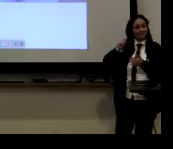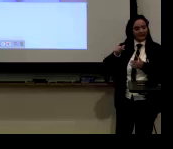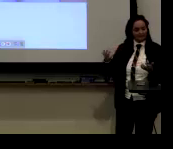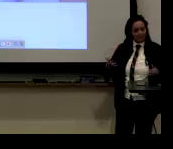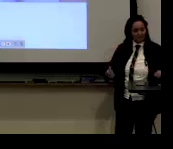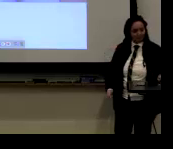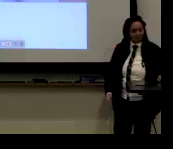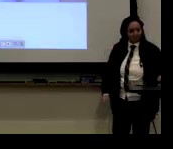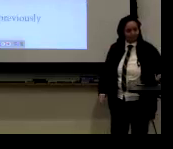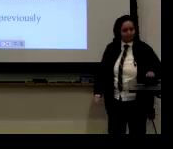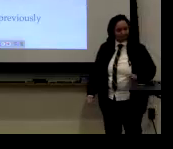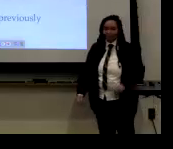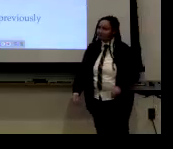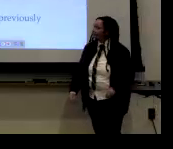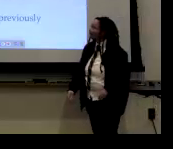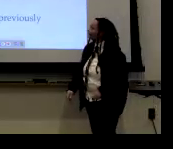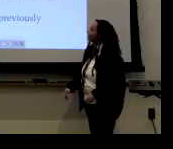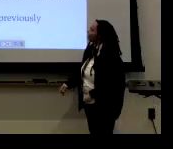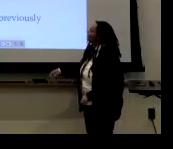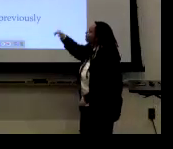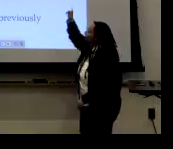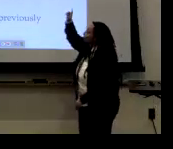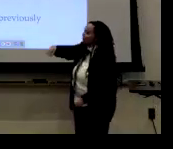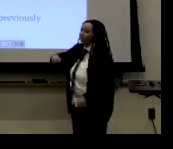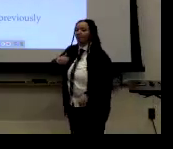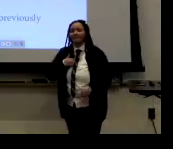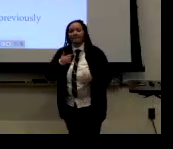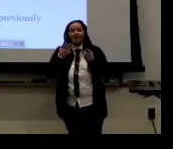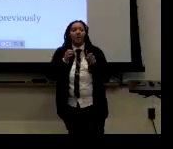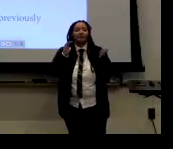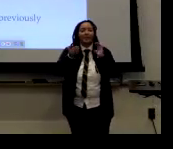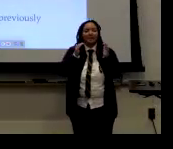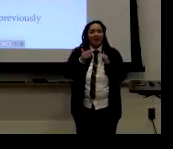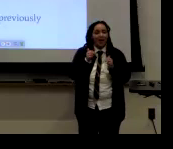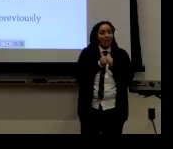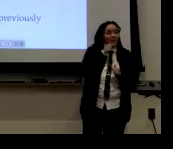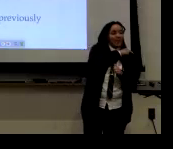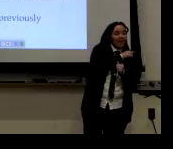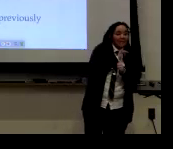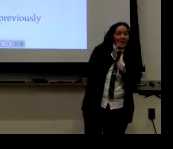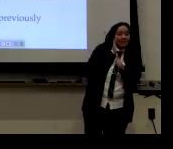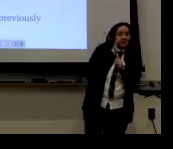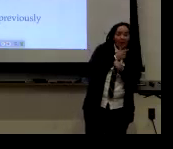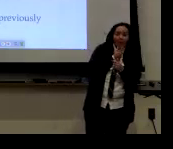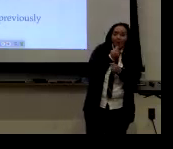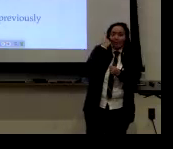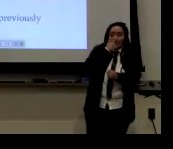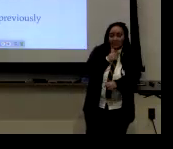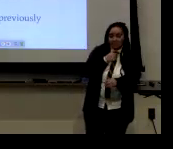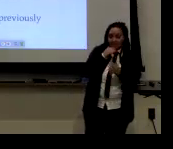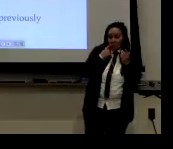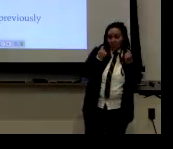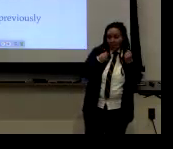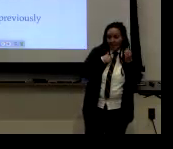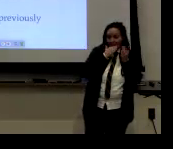So now my new data is here. So I wanted to compare my